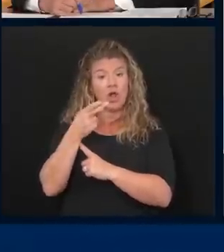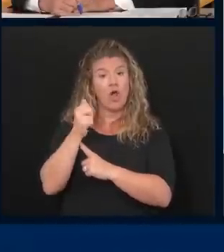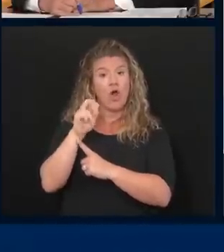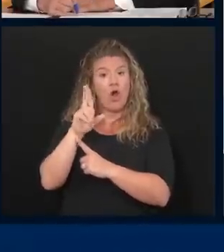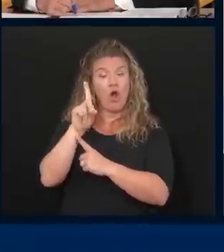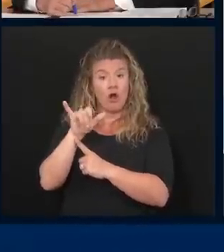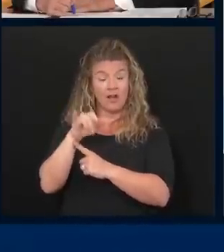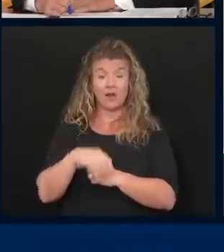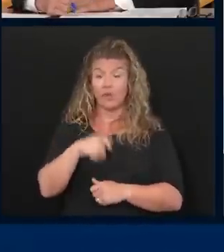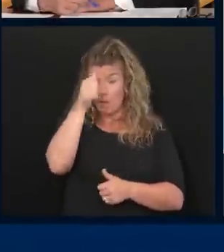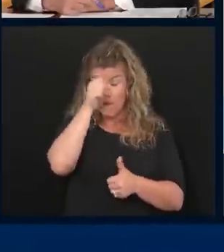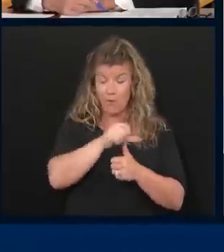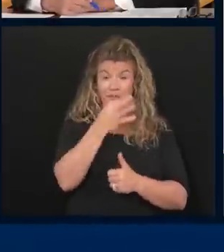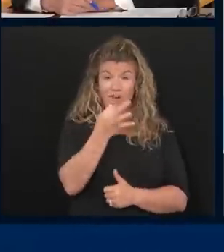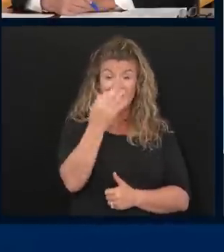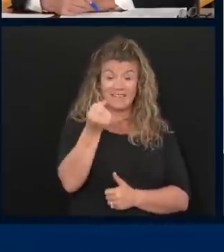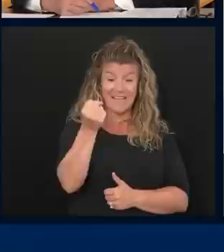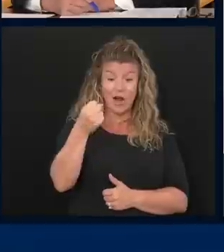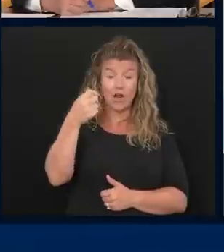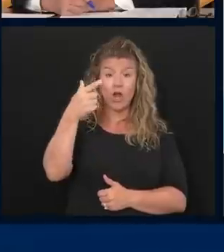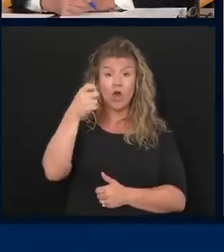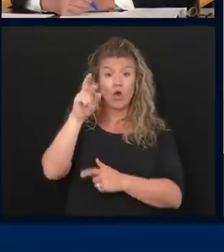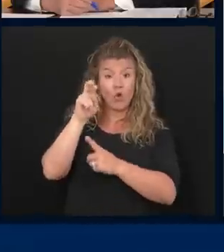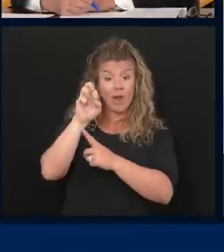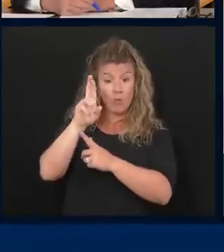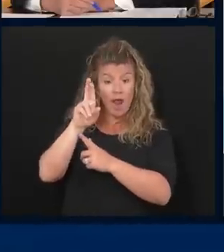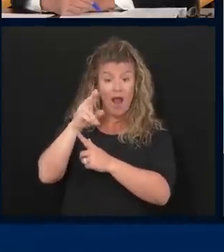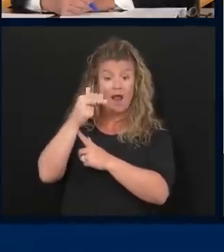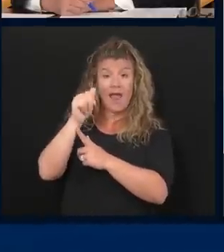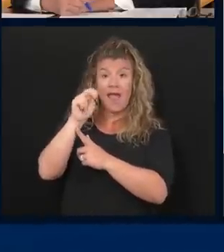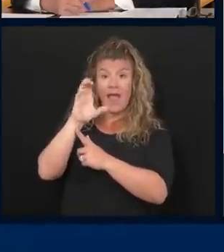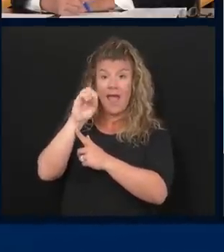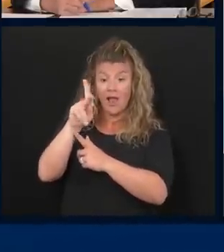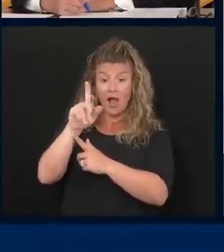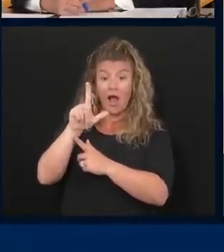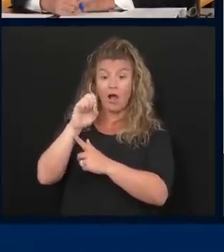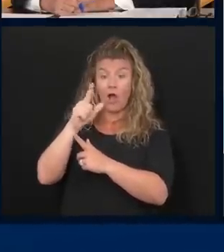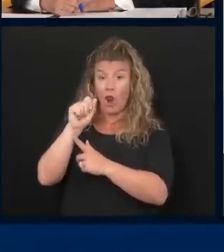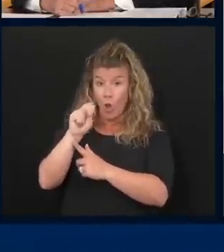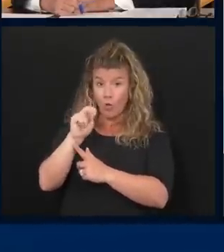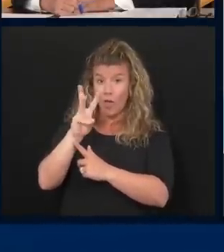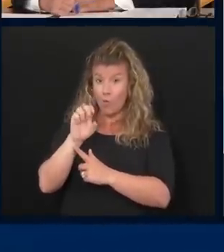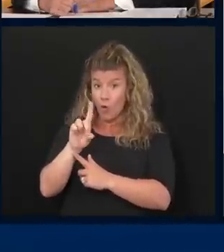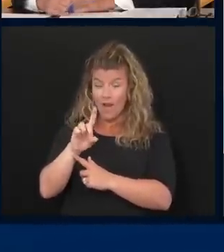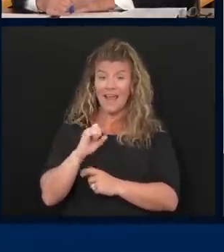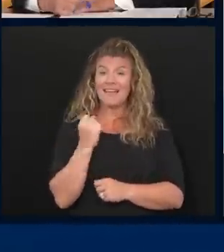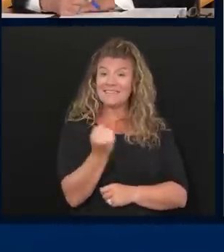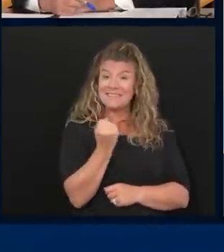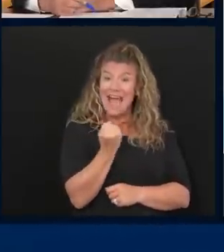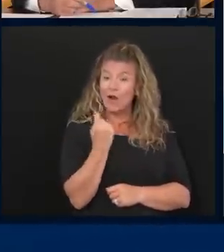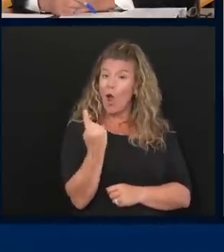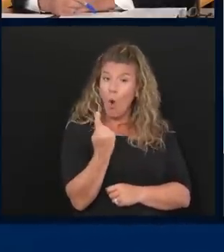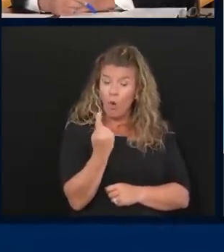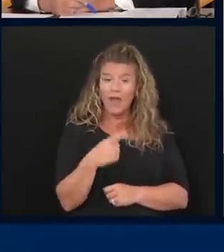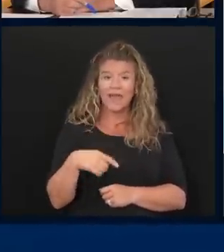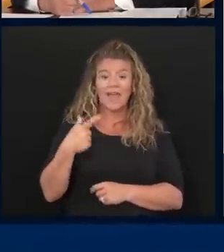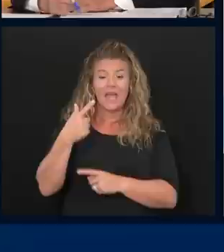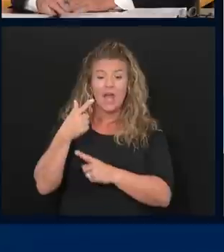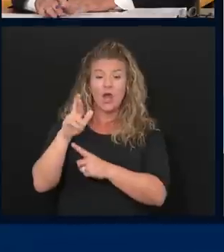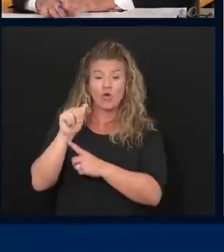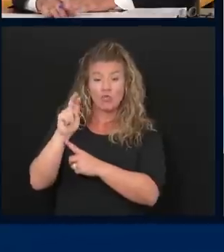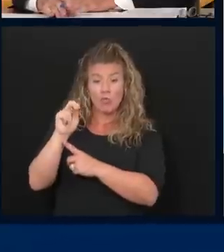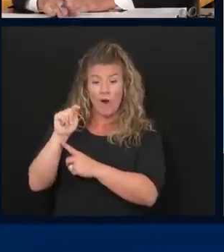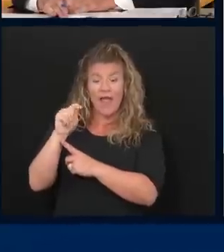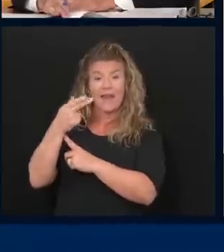Saturday, Greenbrier, Hancock, Logan, and Wood, and on Saturday only in Grant, Hampshire, and Hardy Counties.